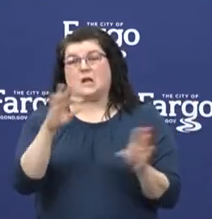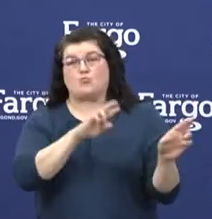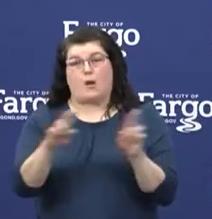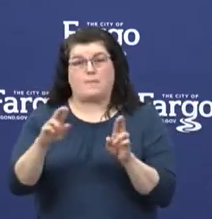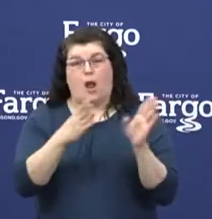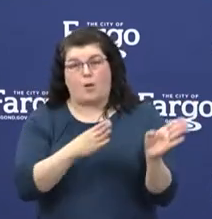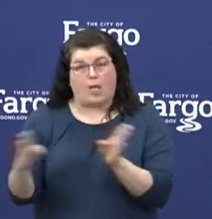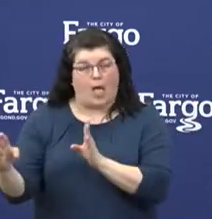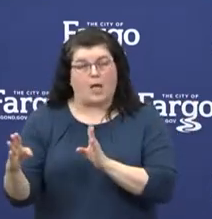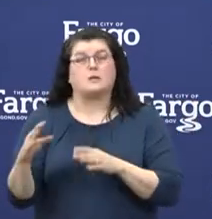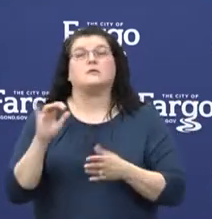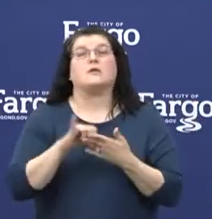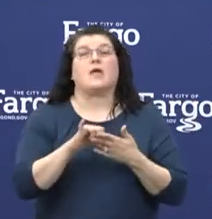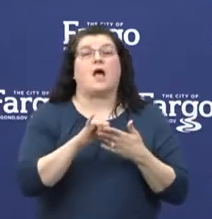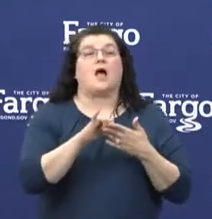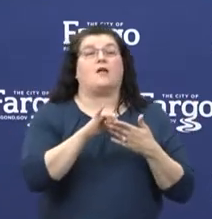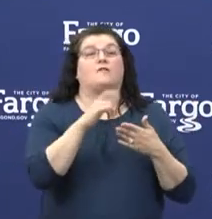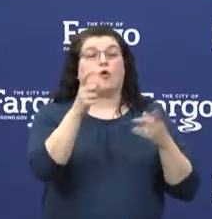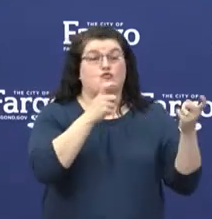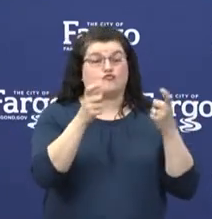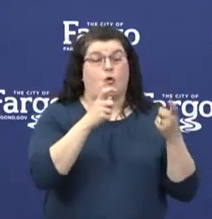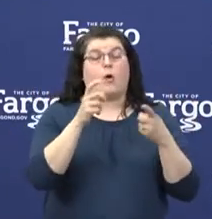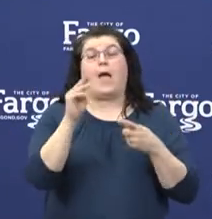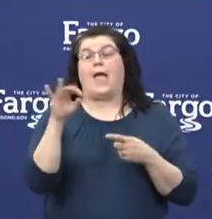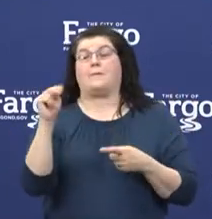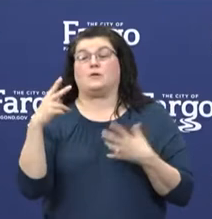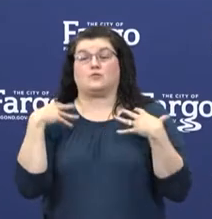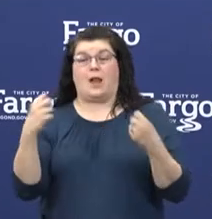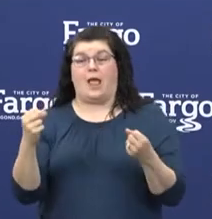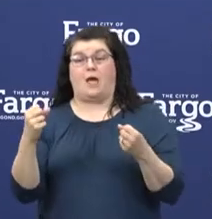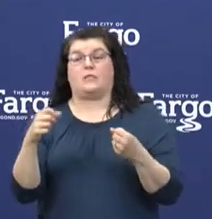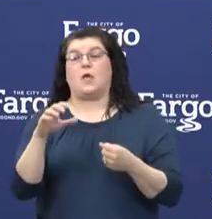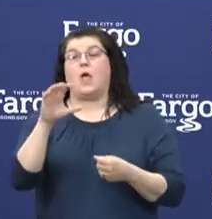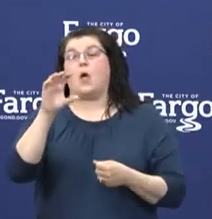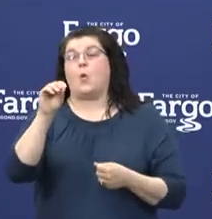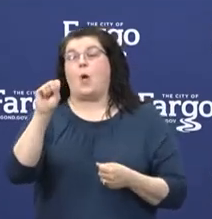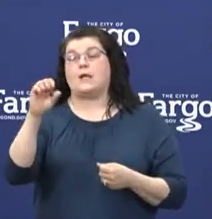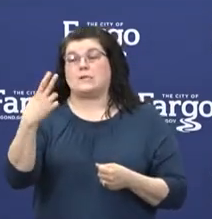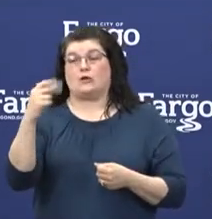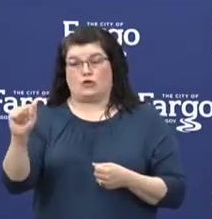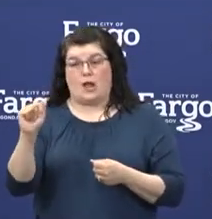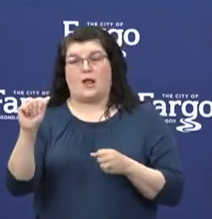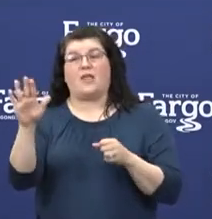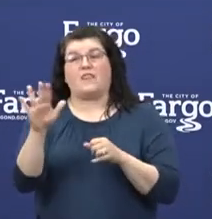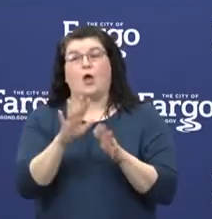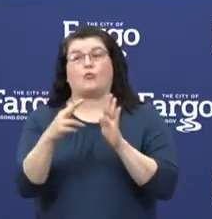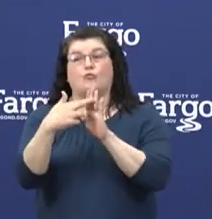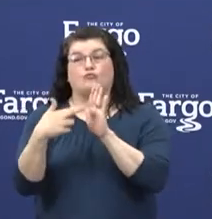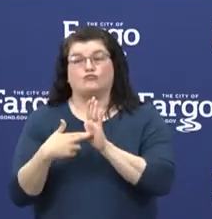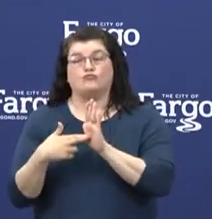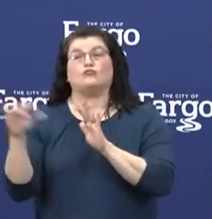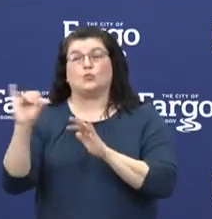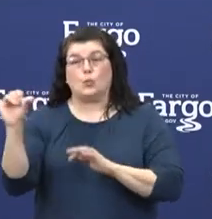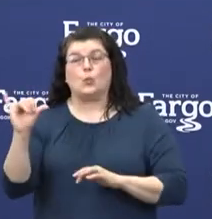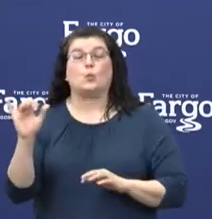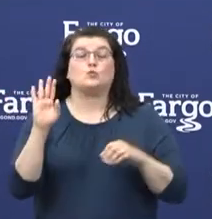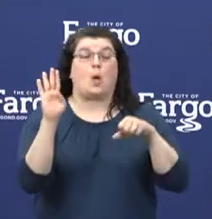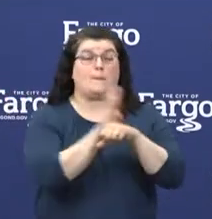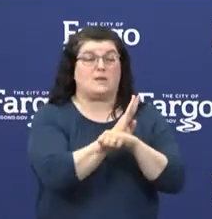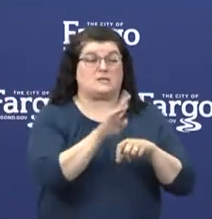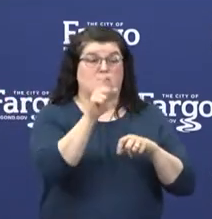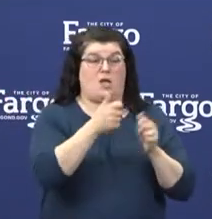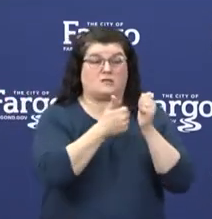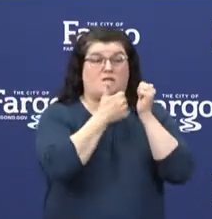Control and Minnesota Department of Health guidelines as well as OSHA standards. Businesses must follow health